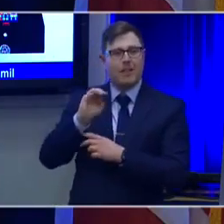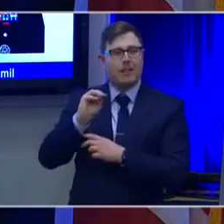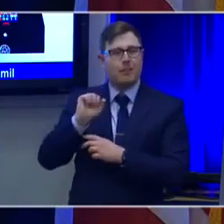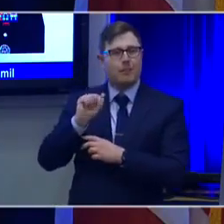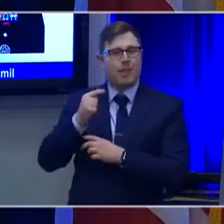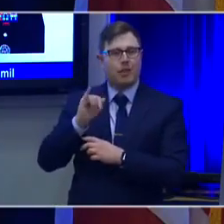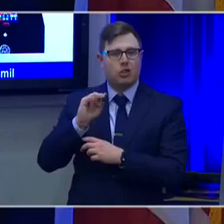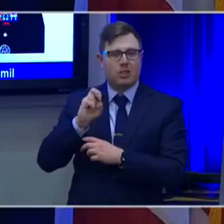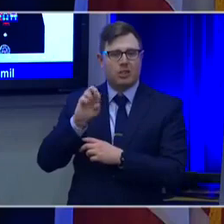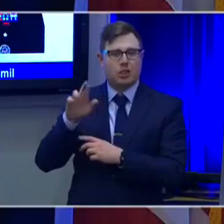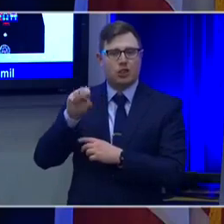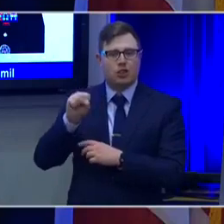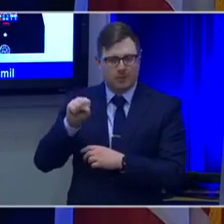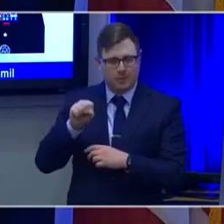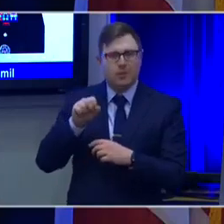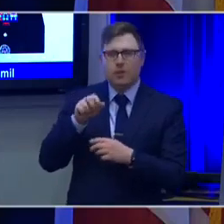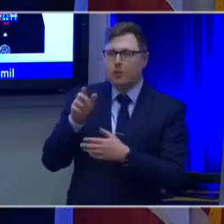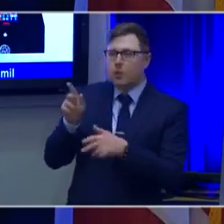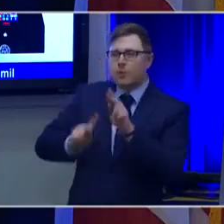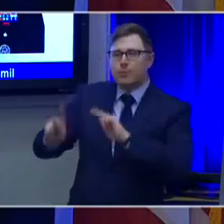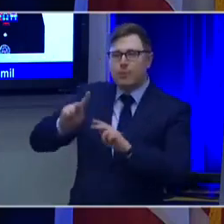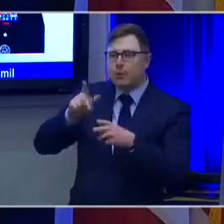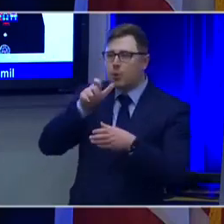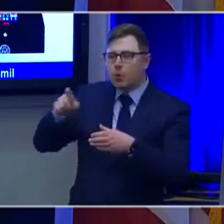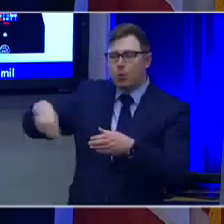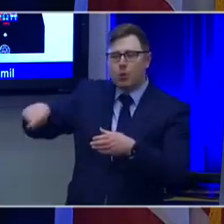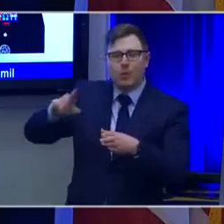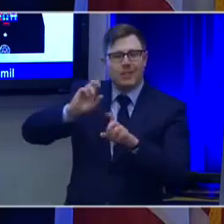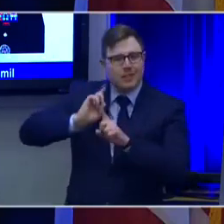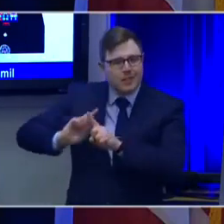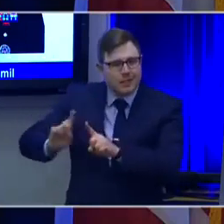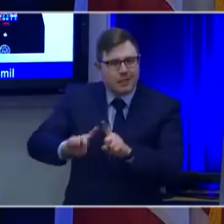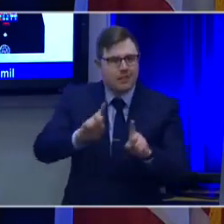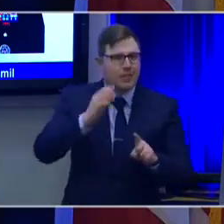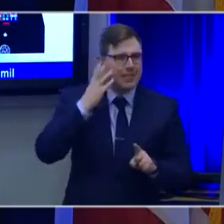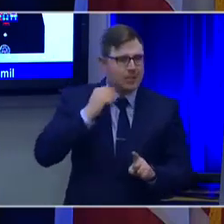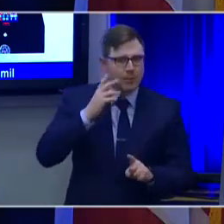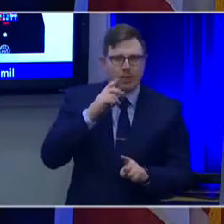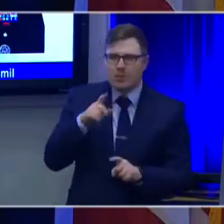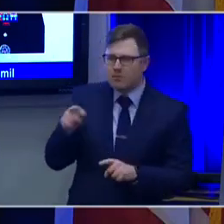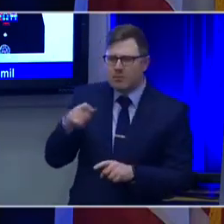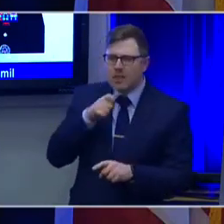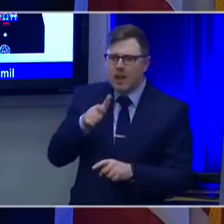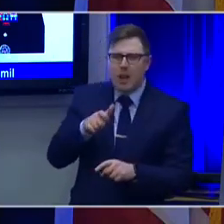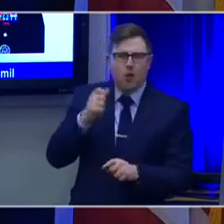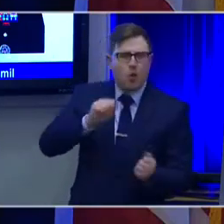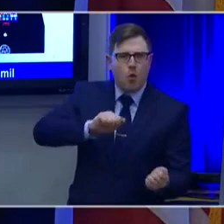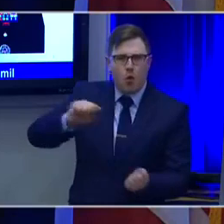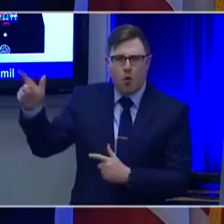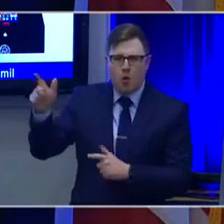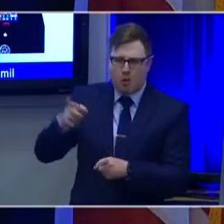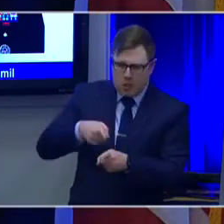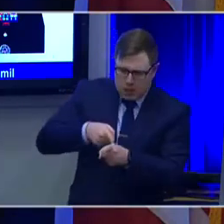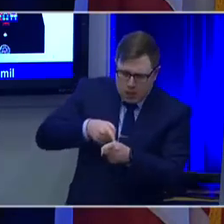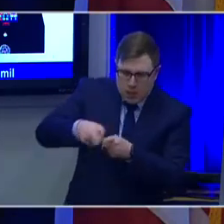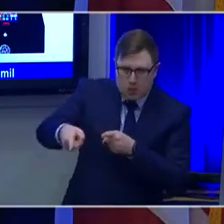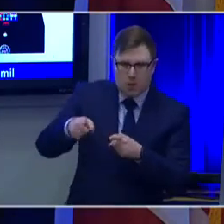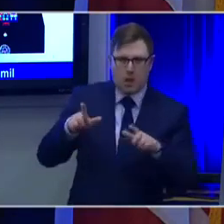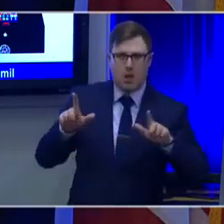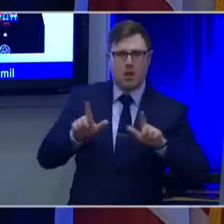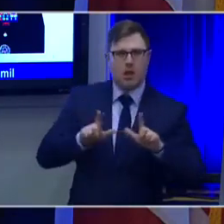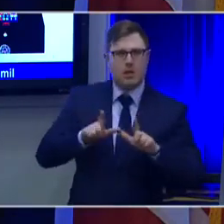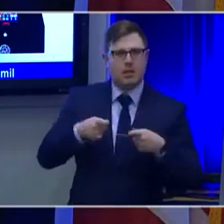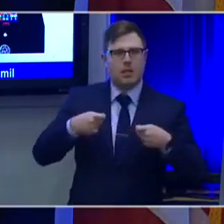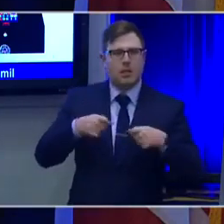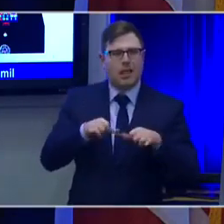degree, every discipline. And you would be amazed what that diversity of thought can produce when